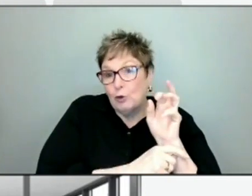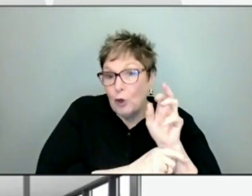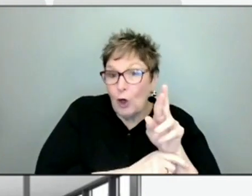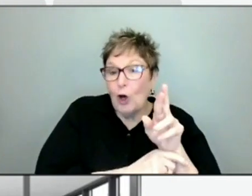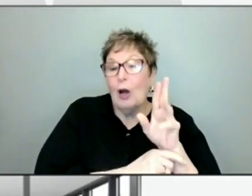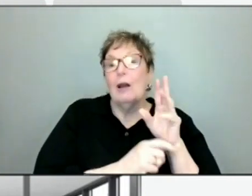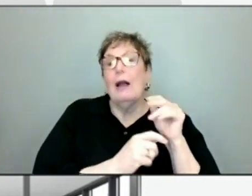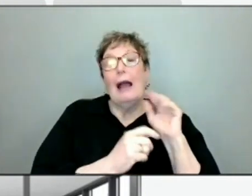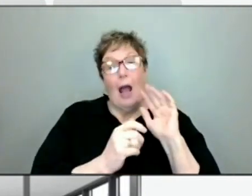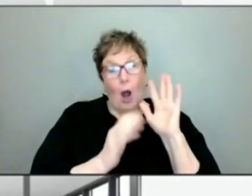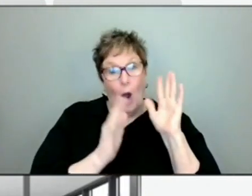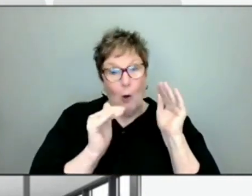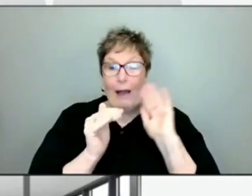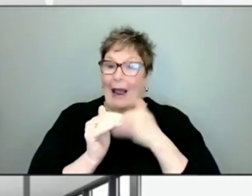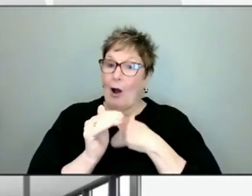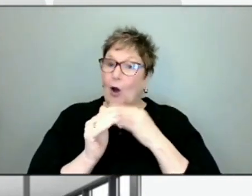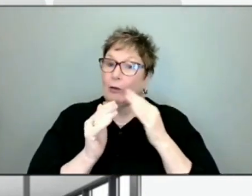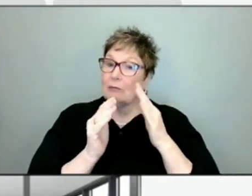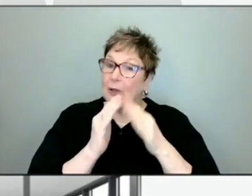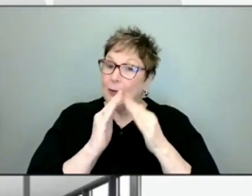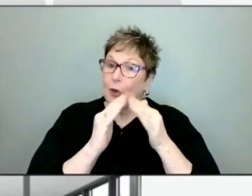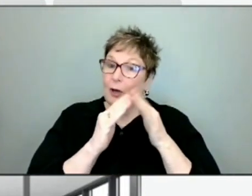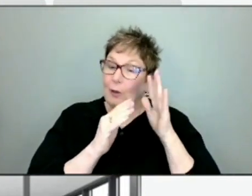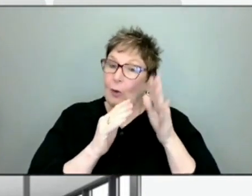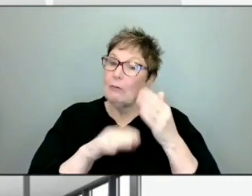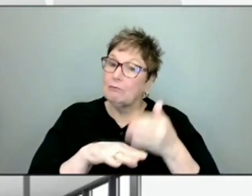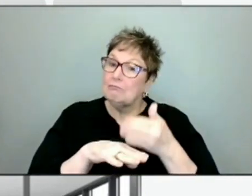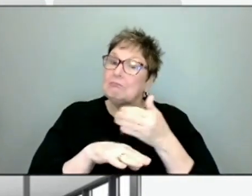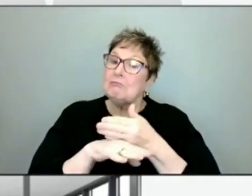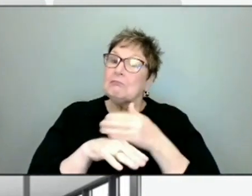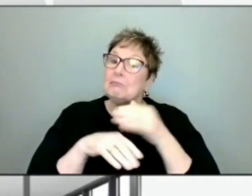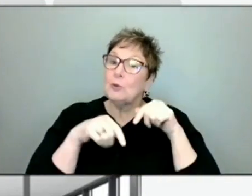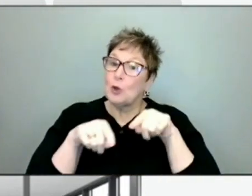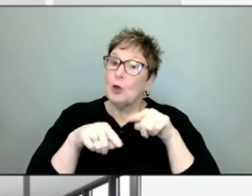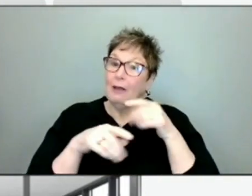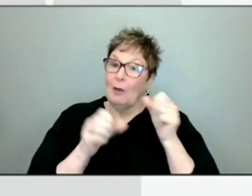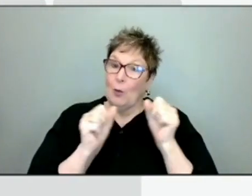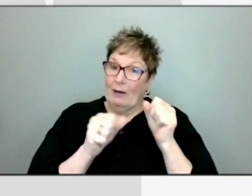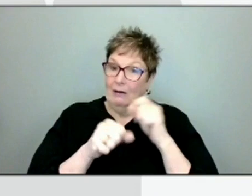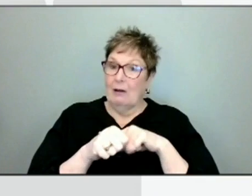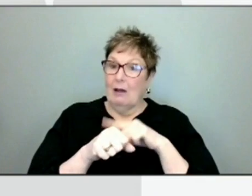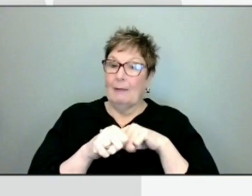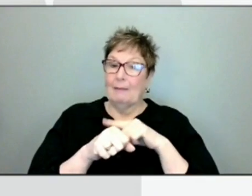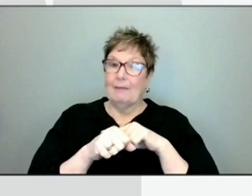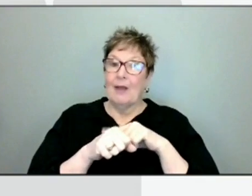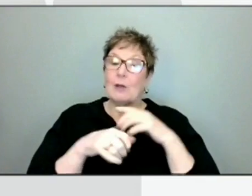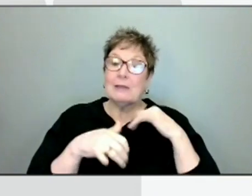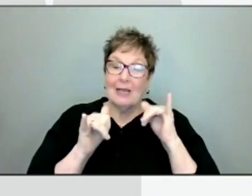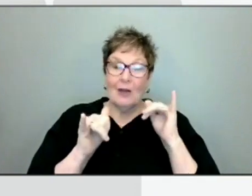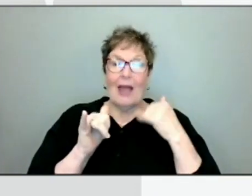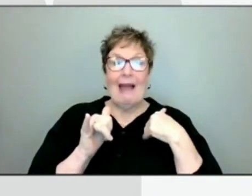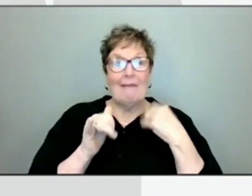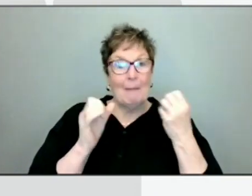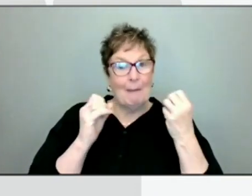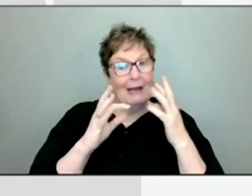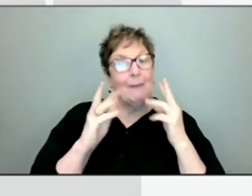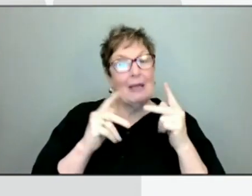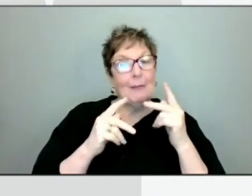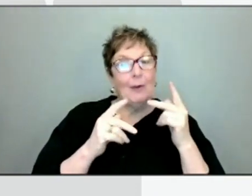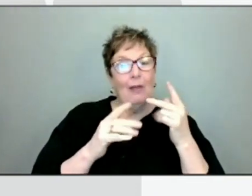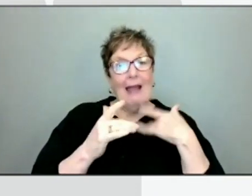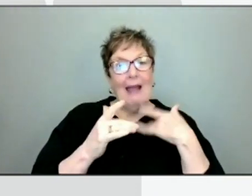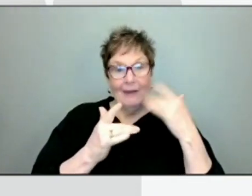community will be in a better place as we move through the winter. And we still have quite a few people who have been infected by